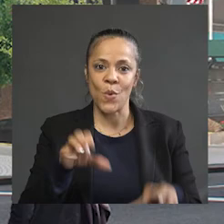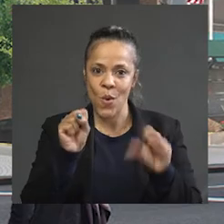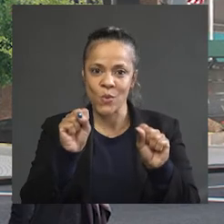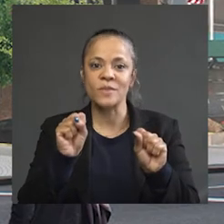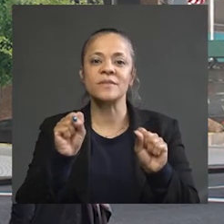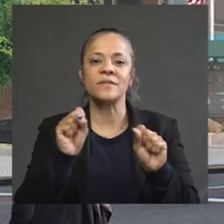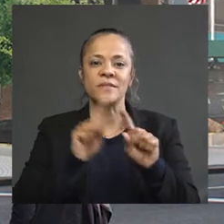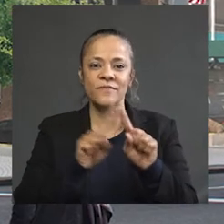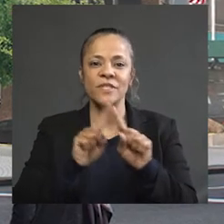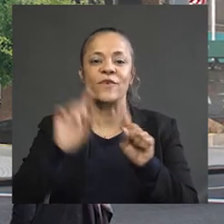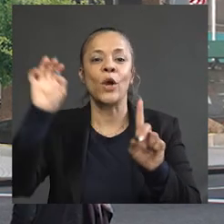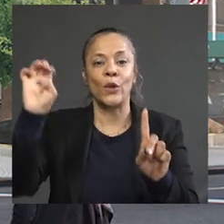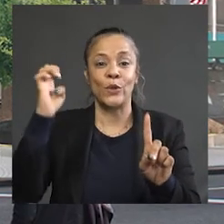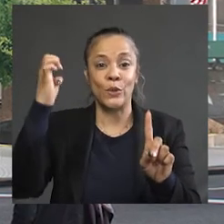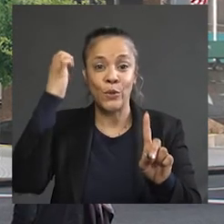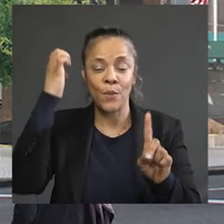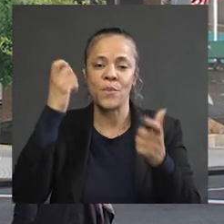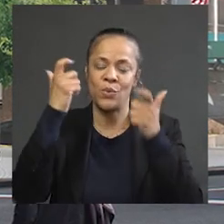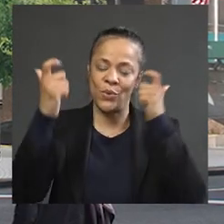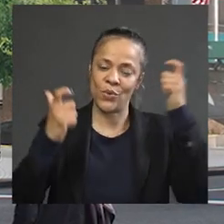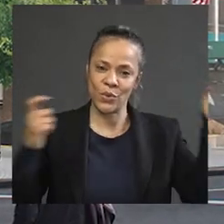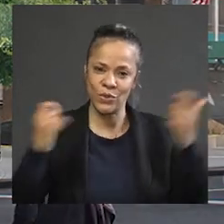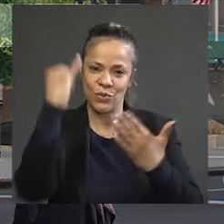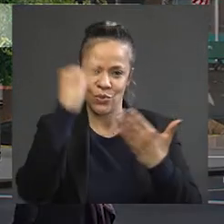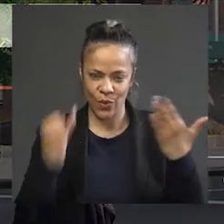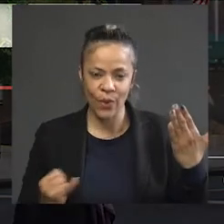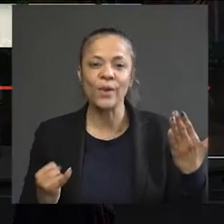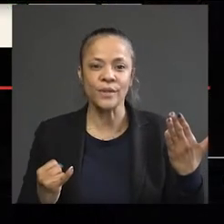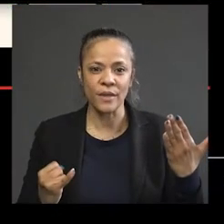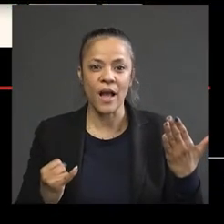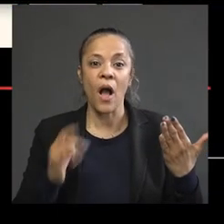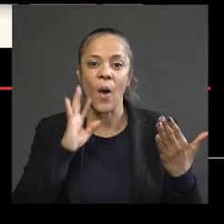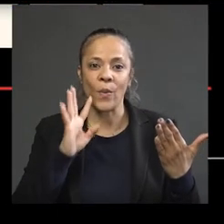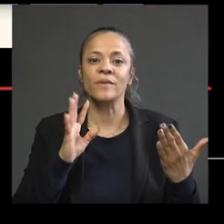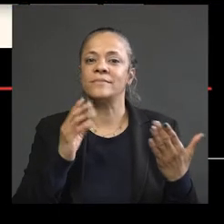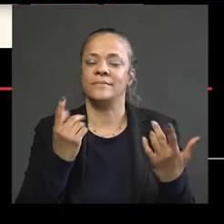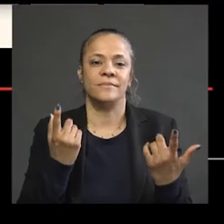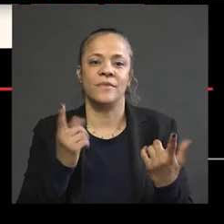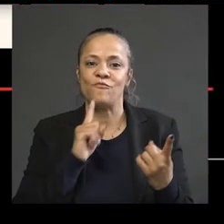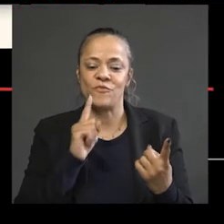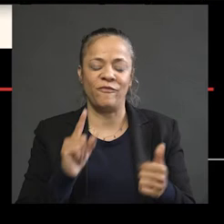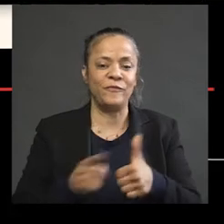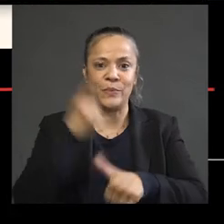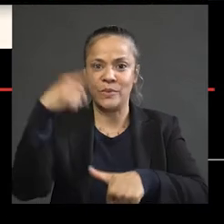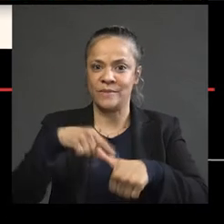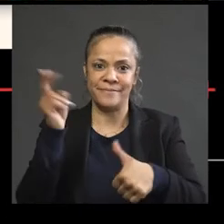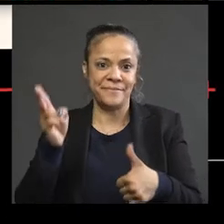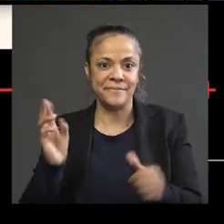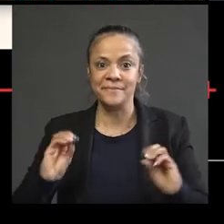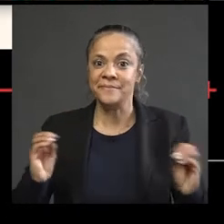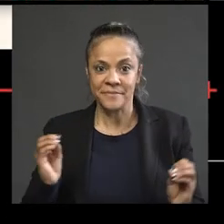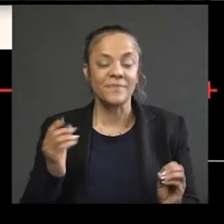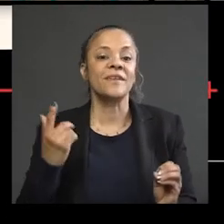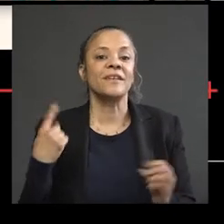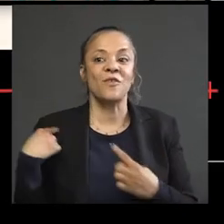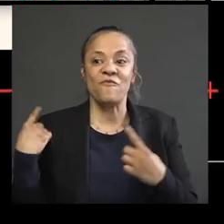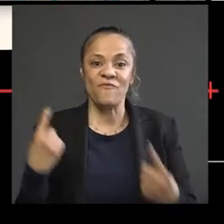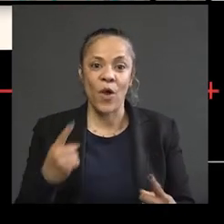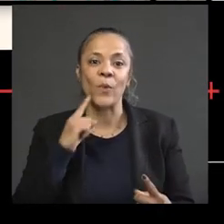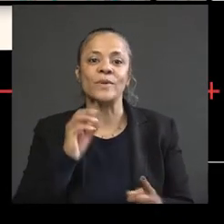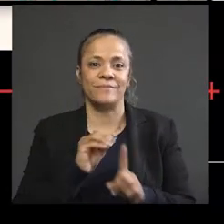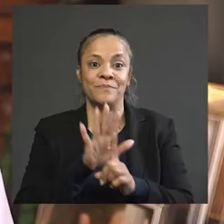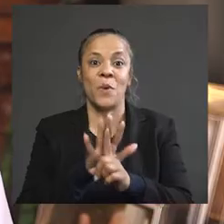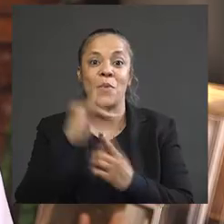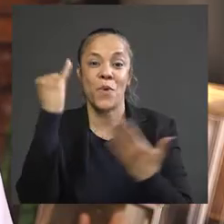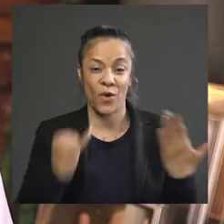highlights of Europe's largest art collection and will provide unprecedented exposure to its arts and culture of Jersey City school children and residents.